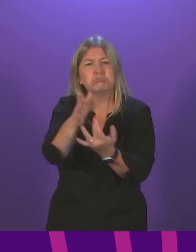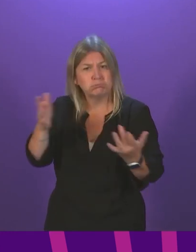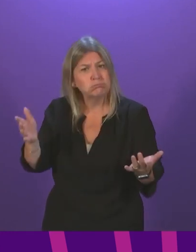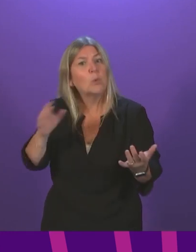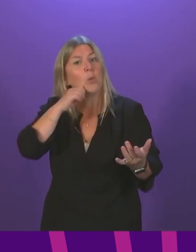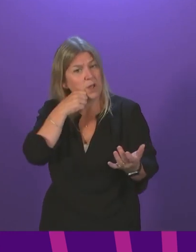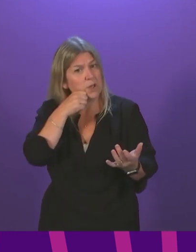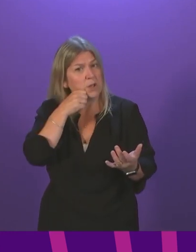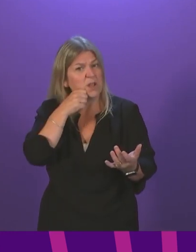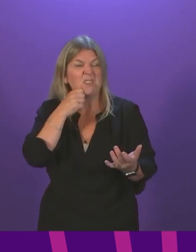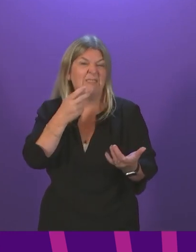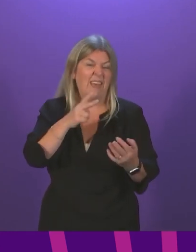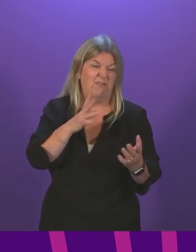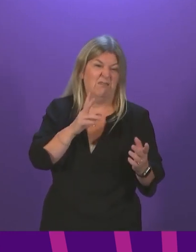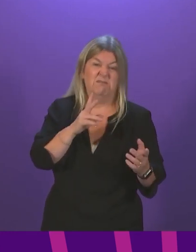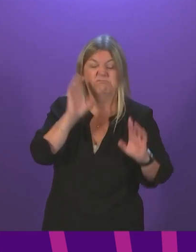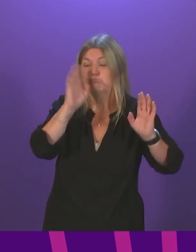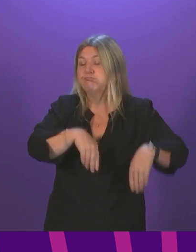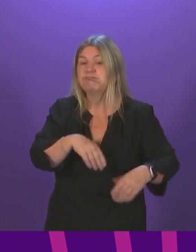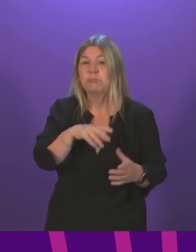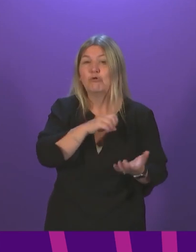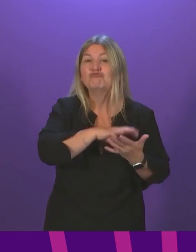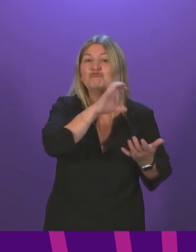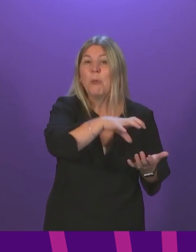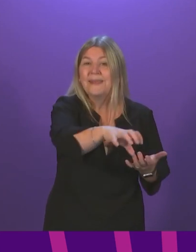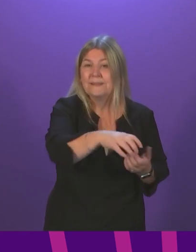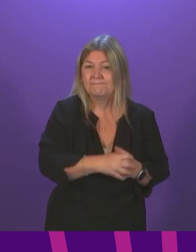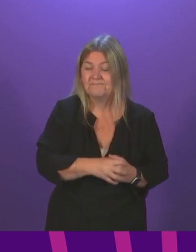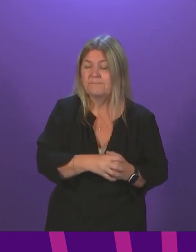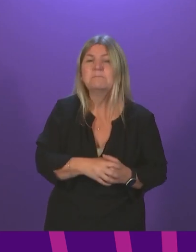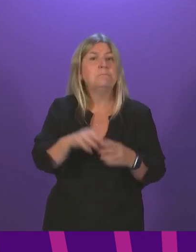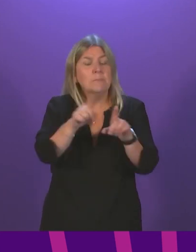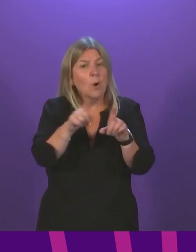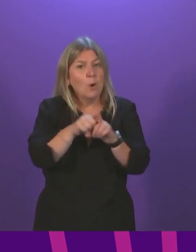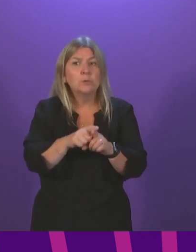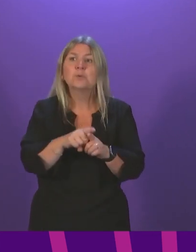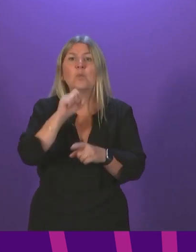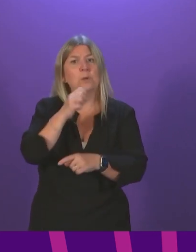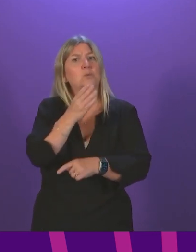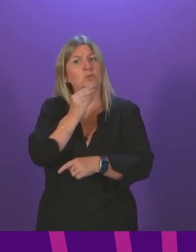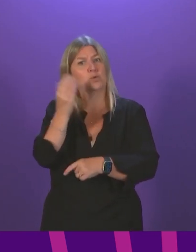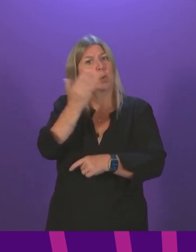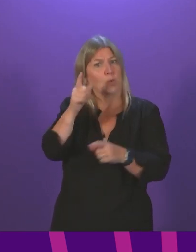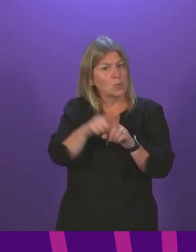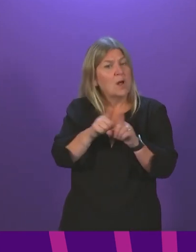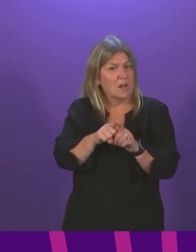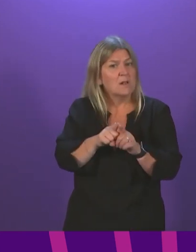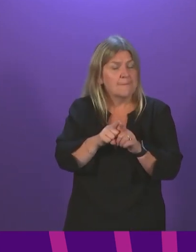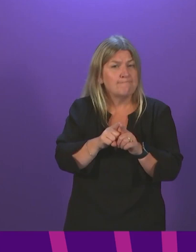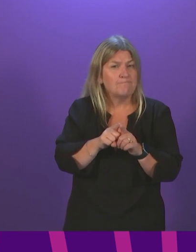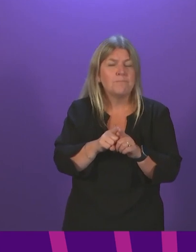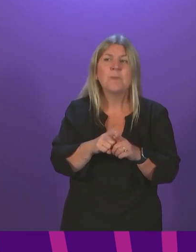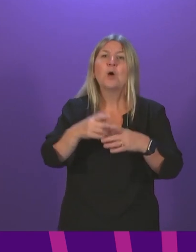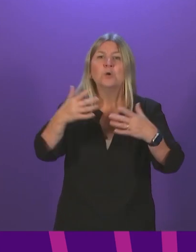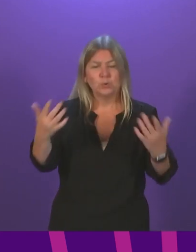advantage of a drop-in. Then we will use school vaccination to make sure we are reaching as many as possible. The judgment has been made is that in